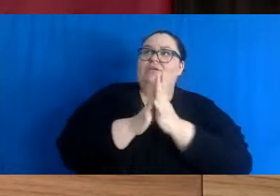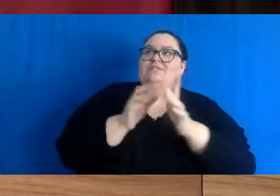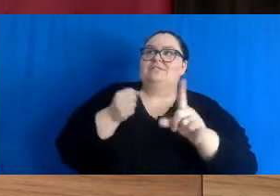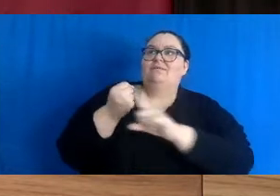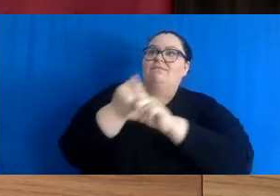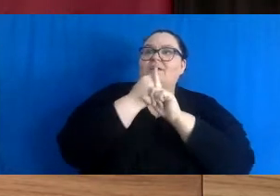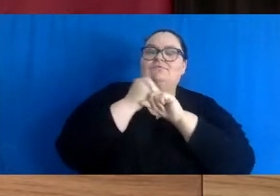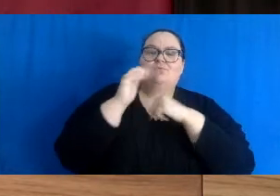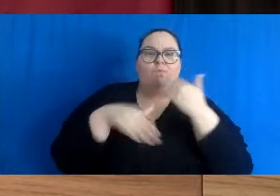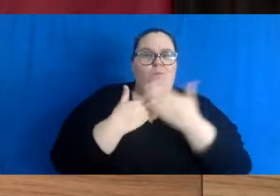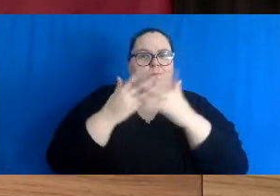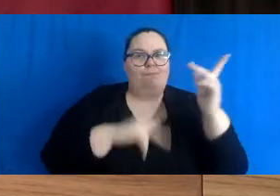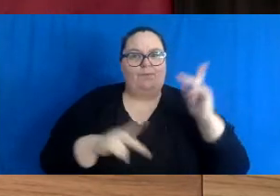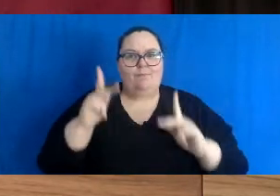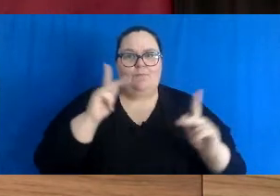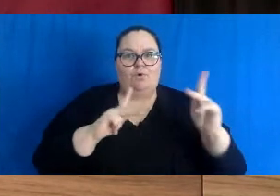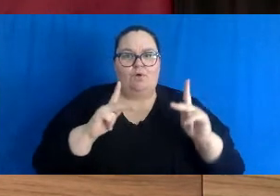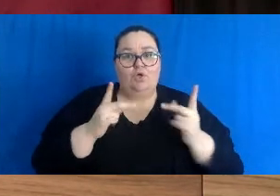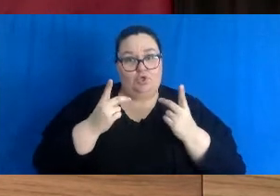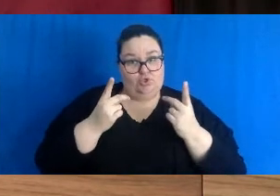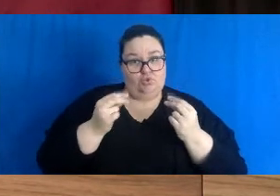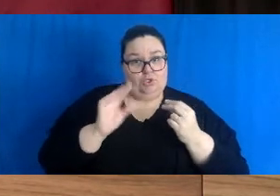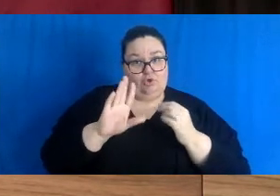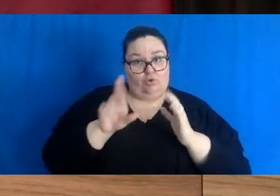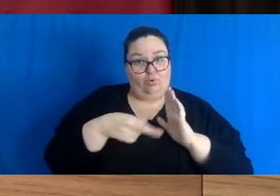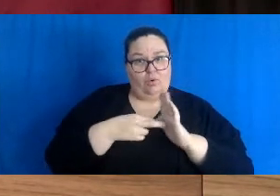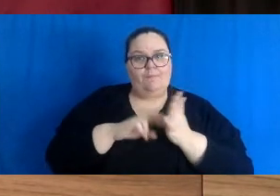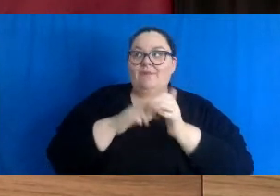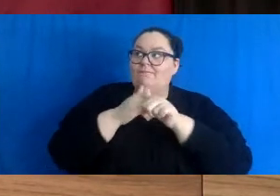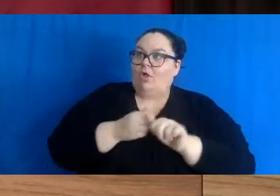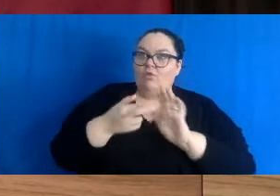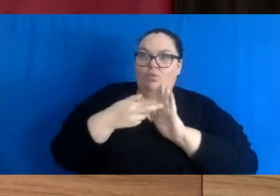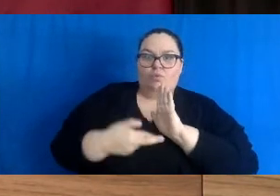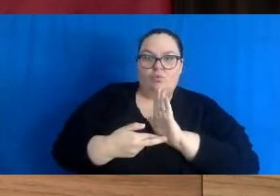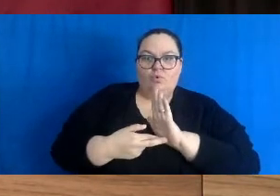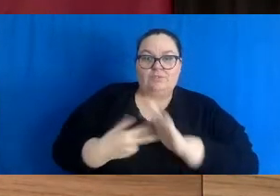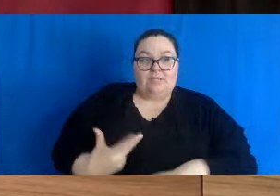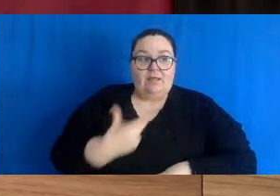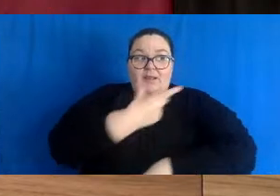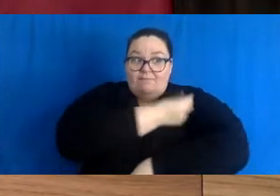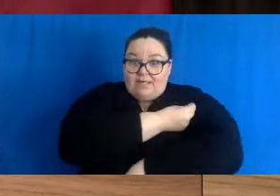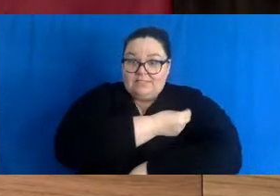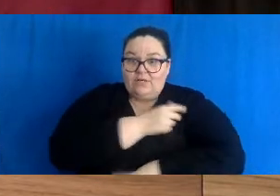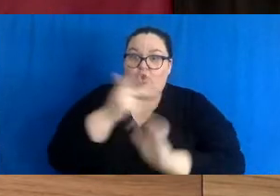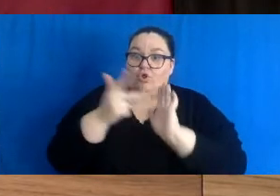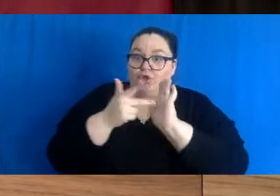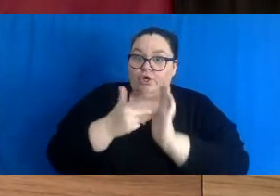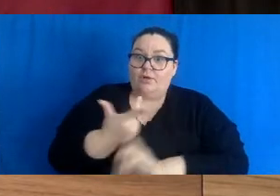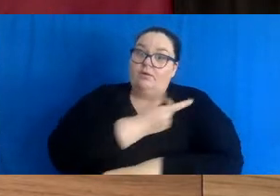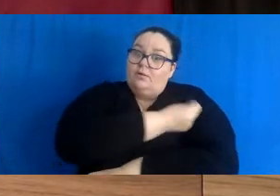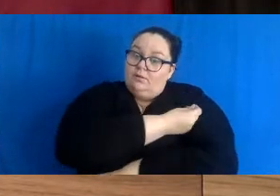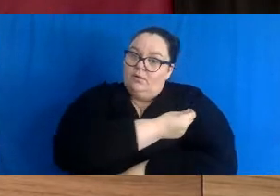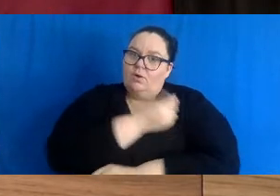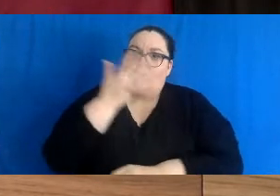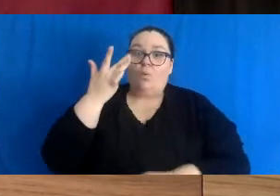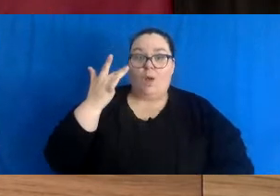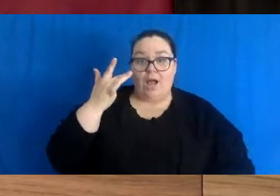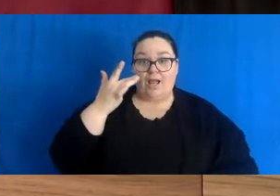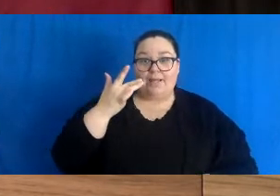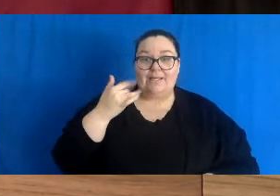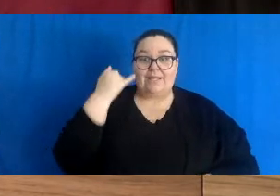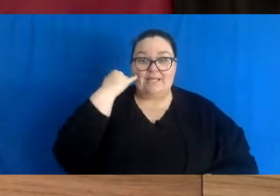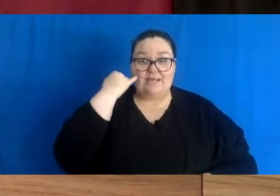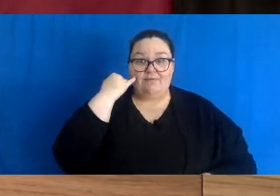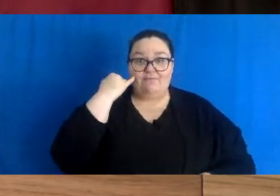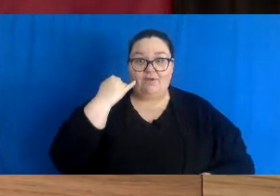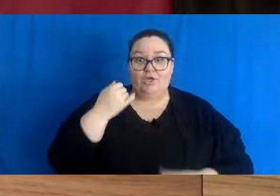And by doing your part, that means following the public health measures and getting vaccinated or boosted because the cumulative benefit of both of